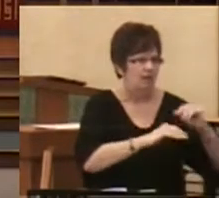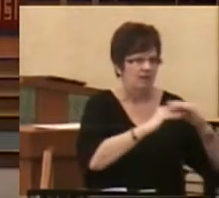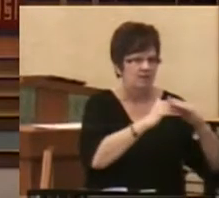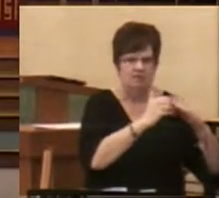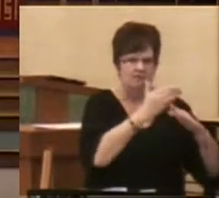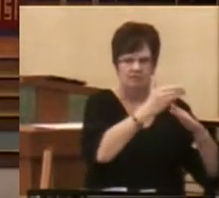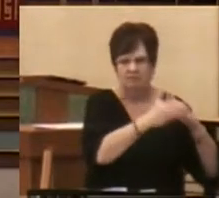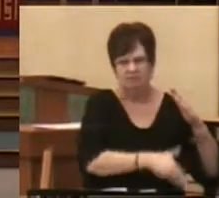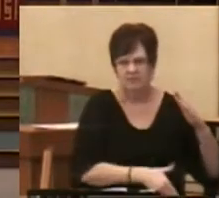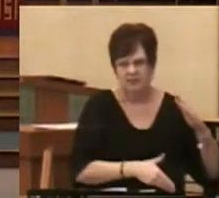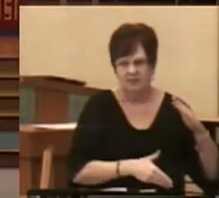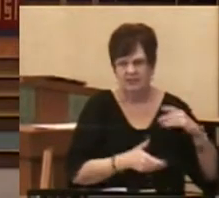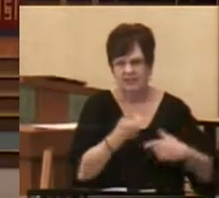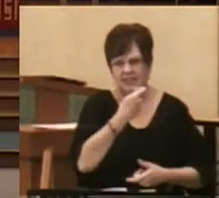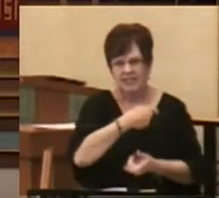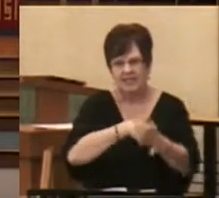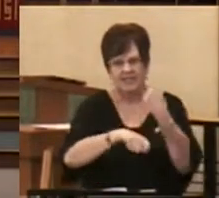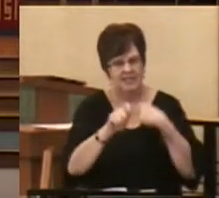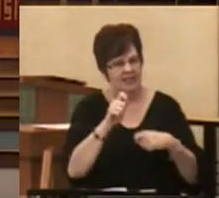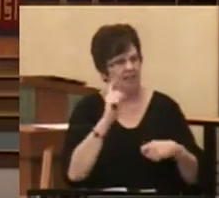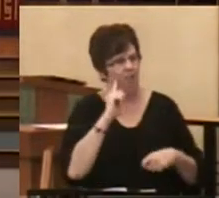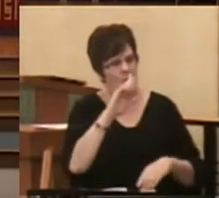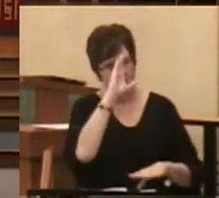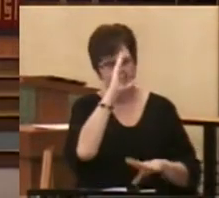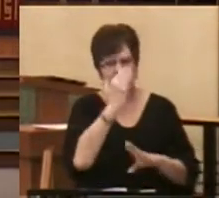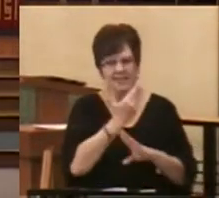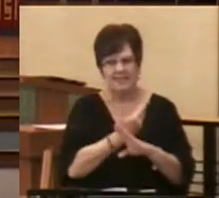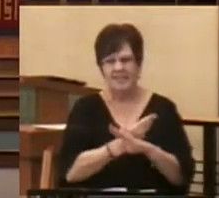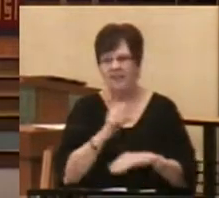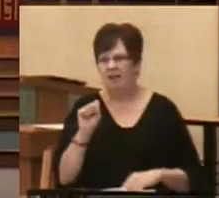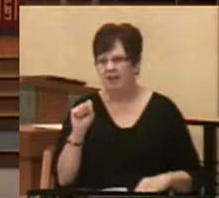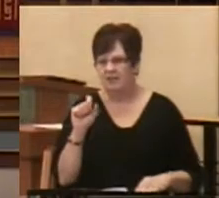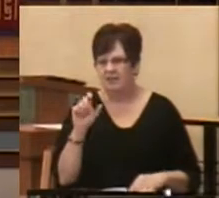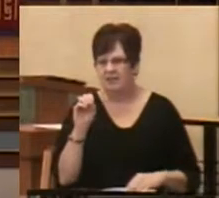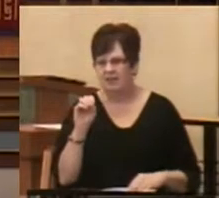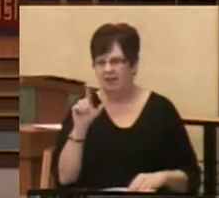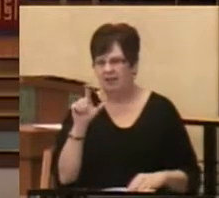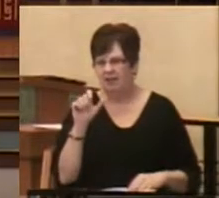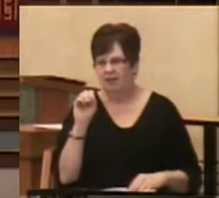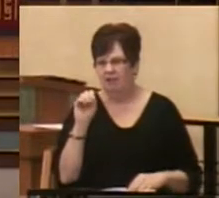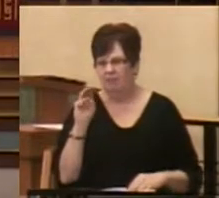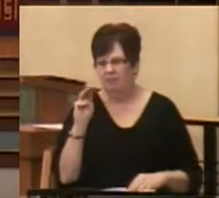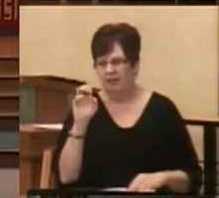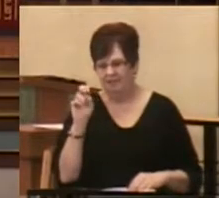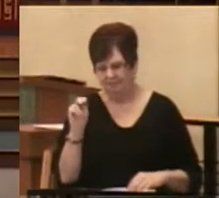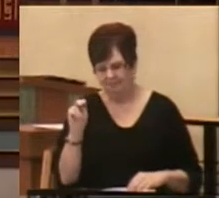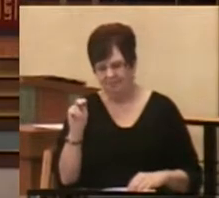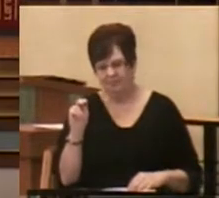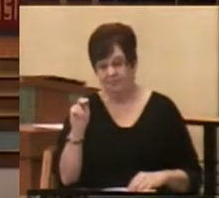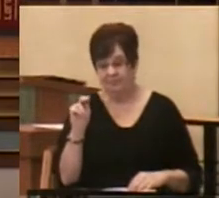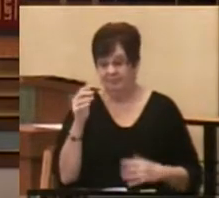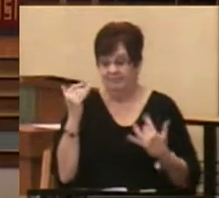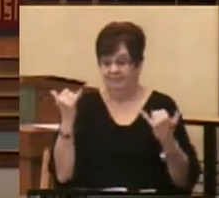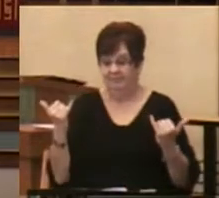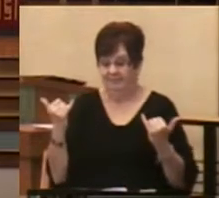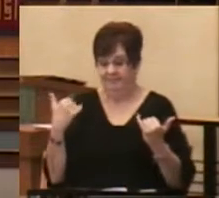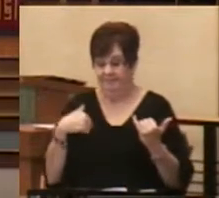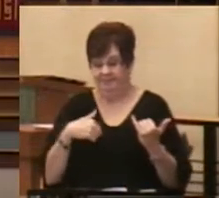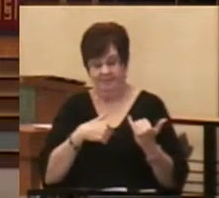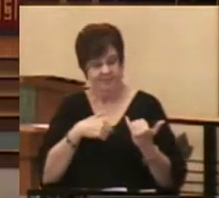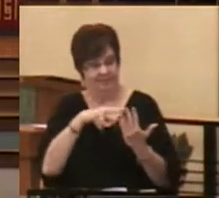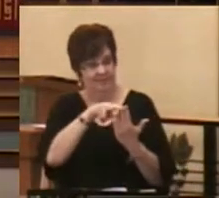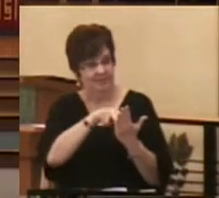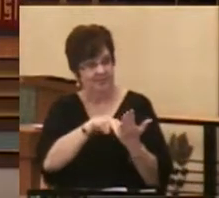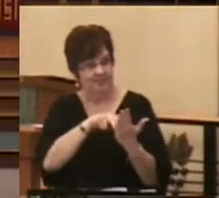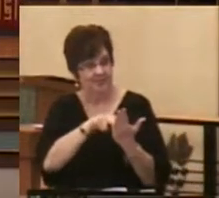Instead, that task would be reserved for his son Solomon. And that is precisely where we find ourself in the reading